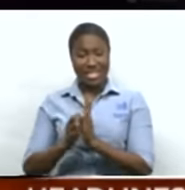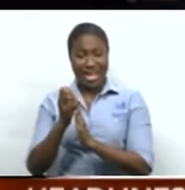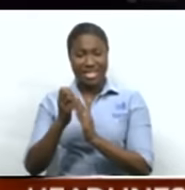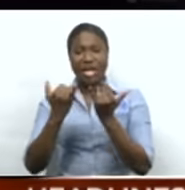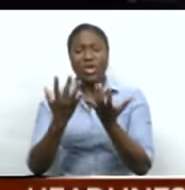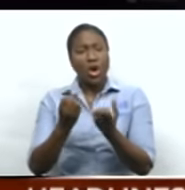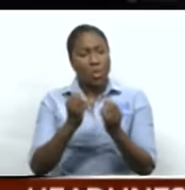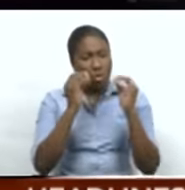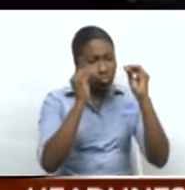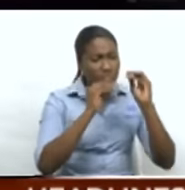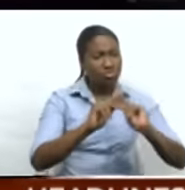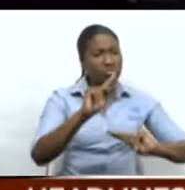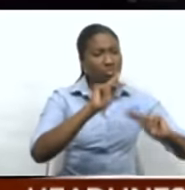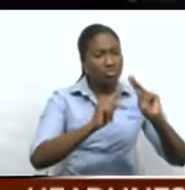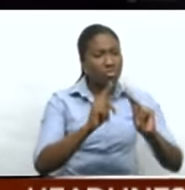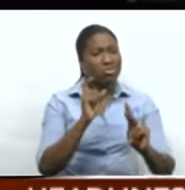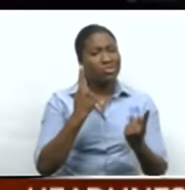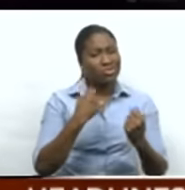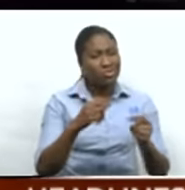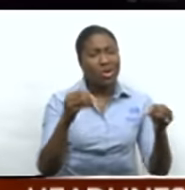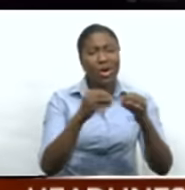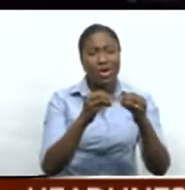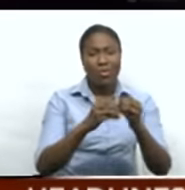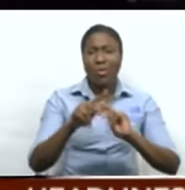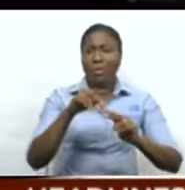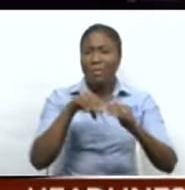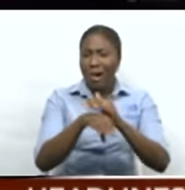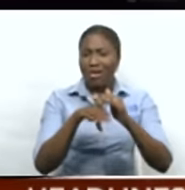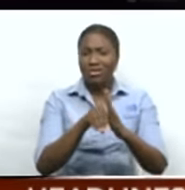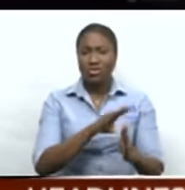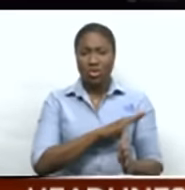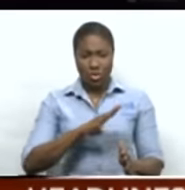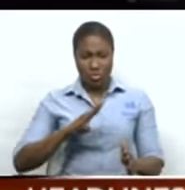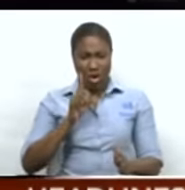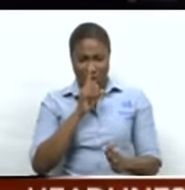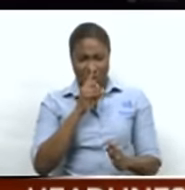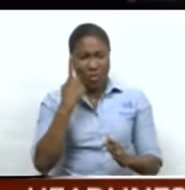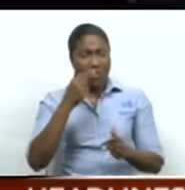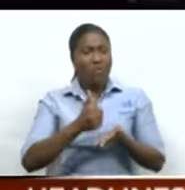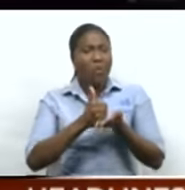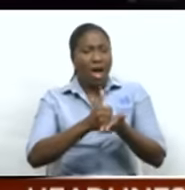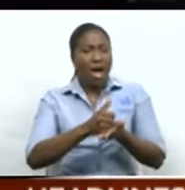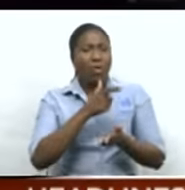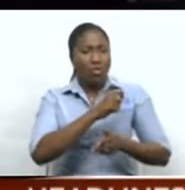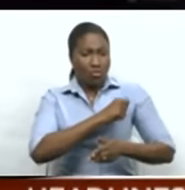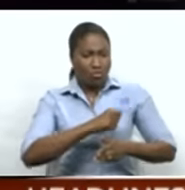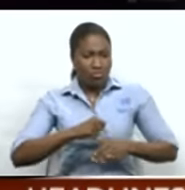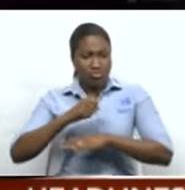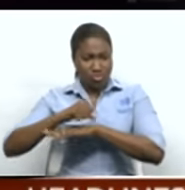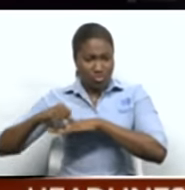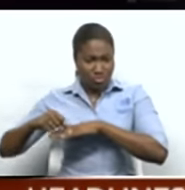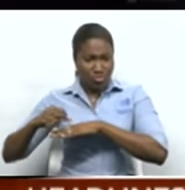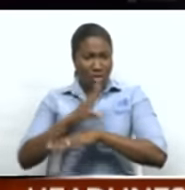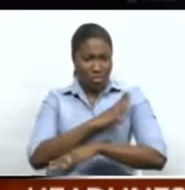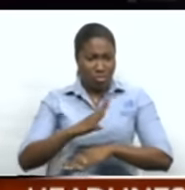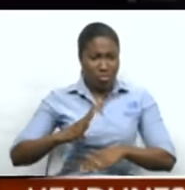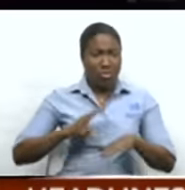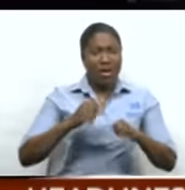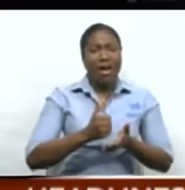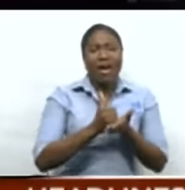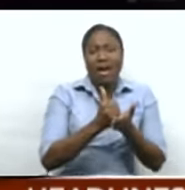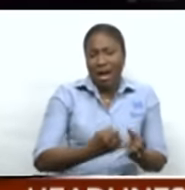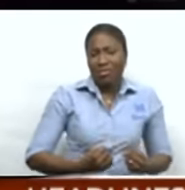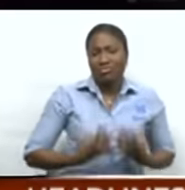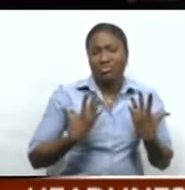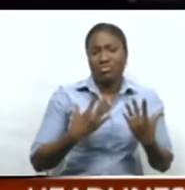of breast prosthesis. Mel Gabriel is now not only hoping to empower survivors, but also help them overcome the challenges linked